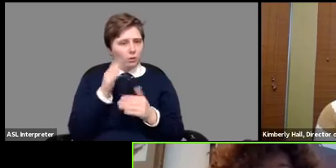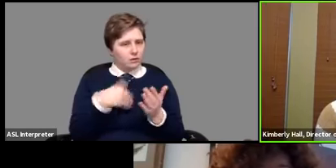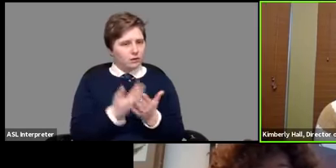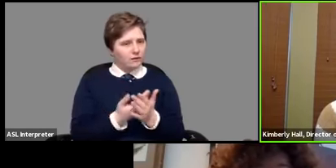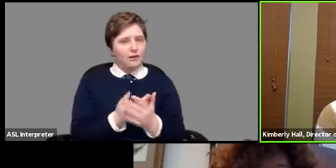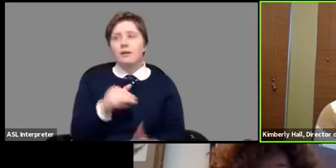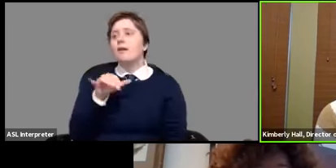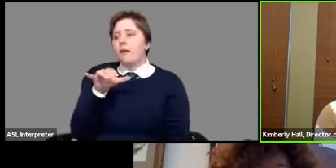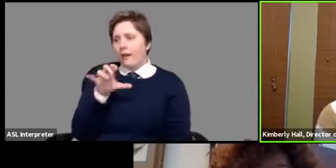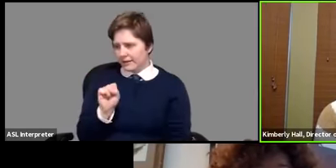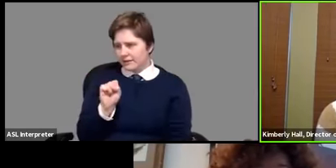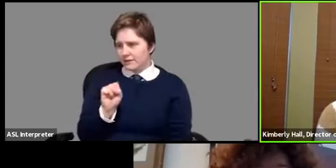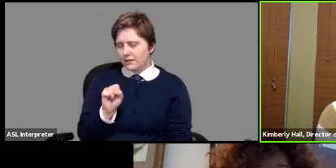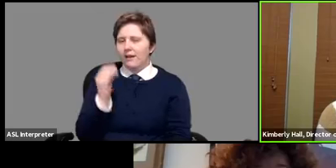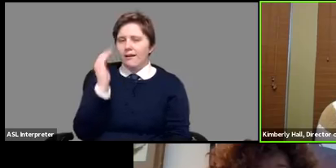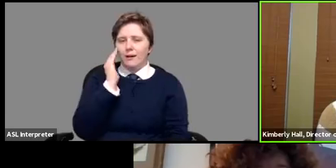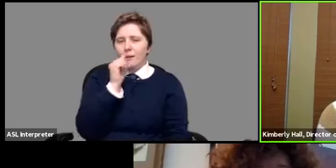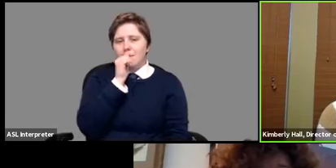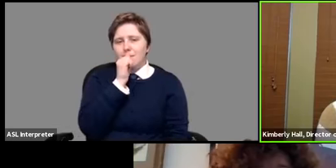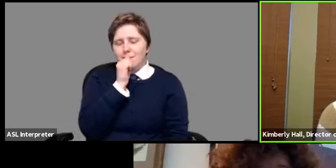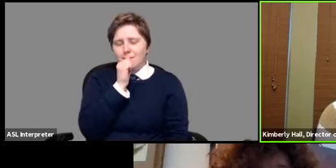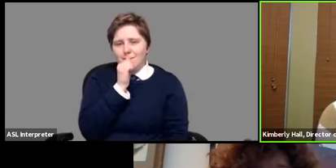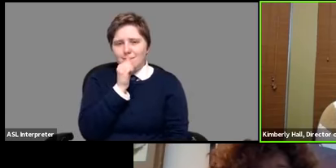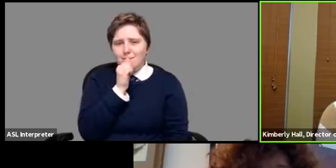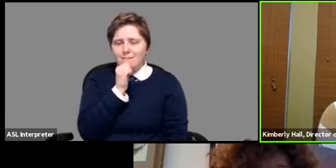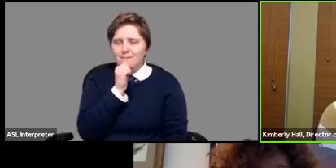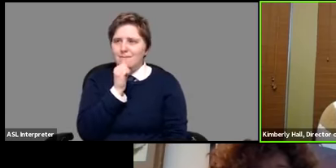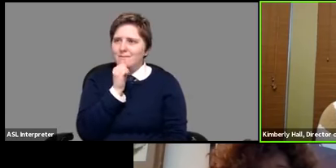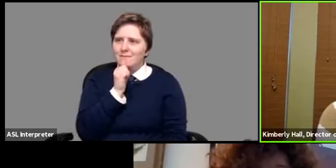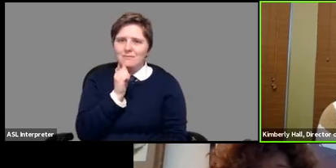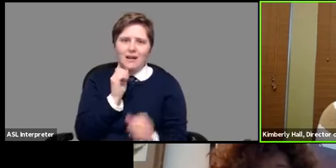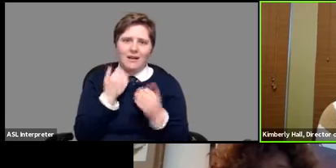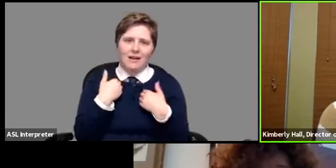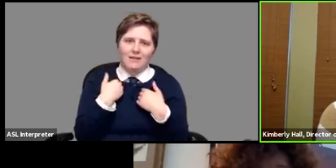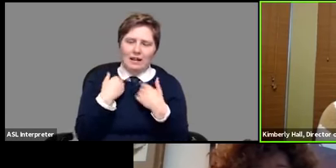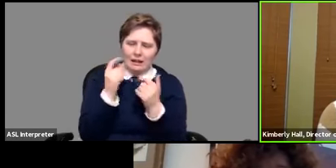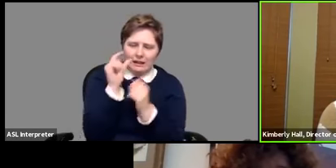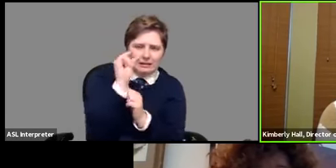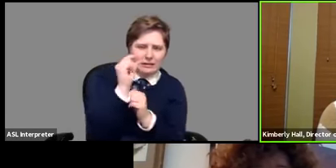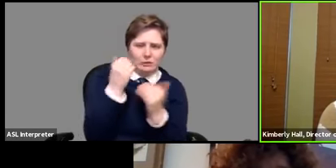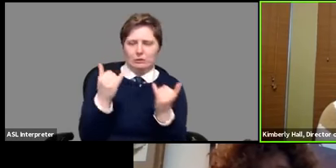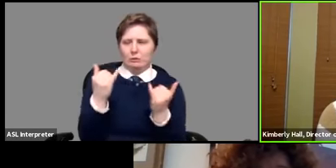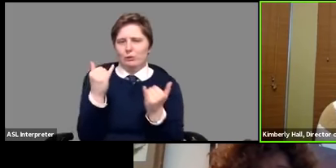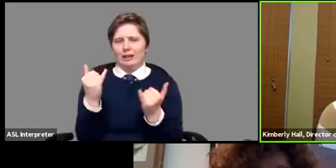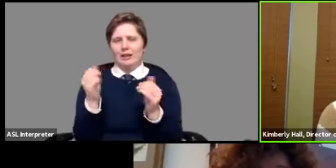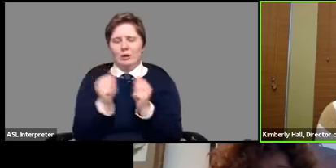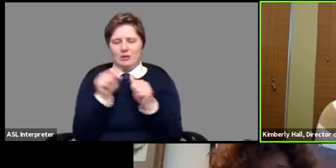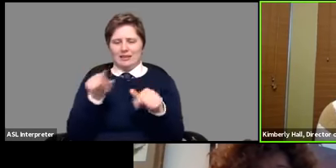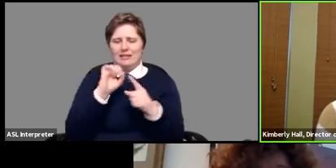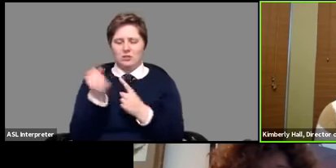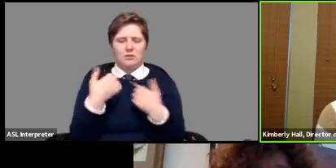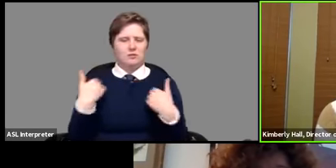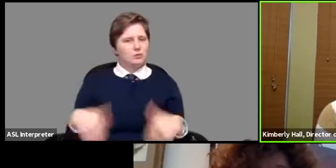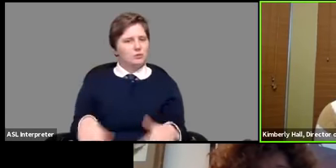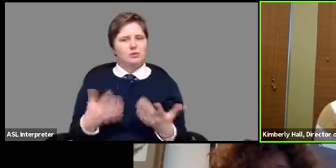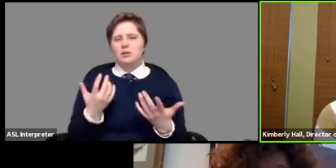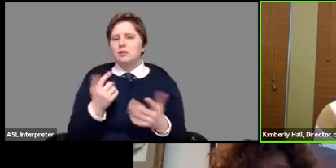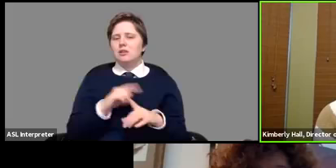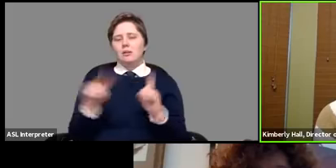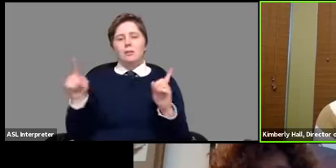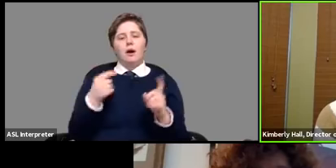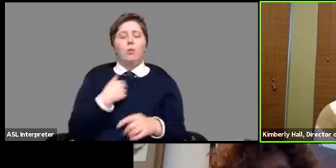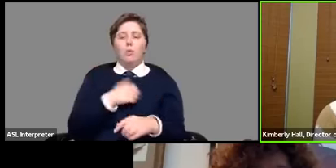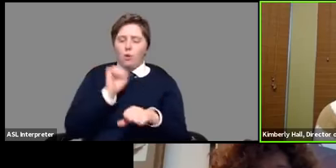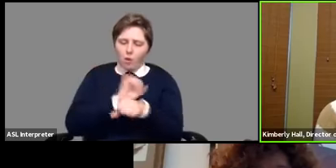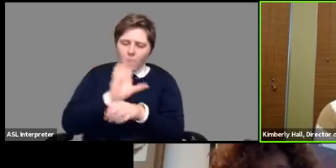that's correct and i know patience is not what anybody has right now who's facing the situation and like i said we are working night